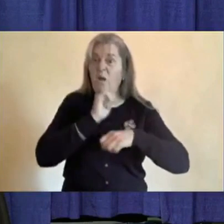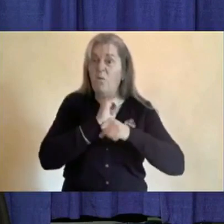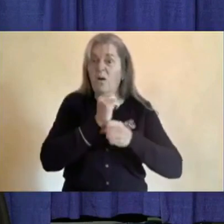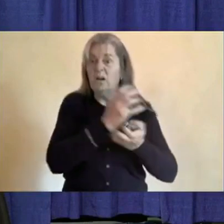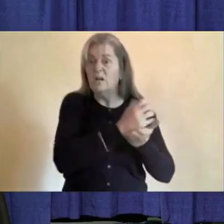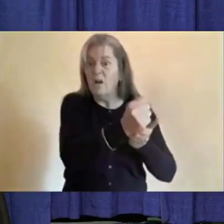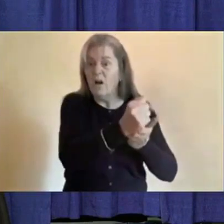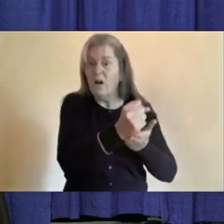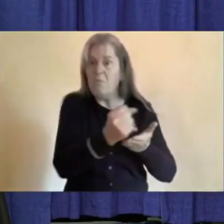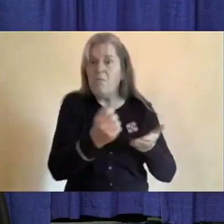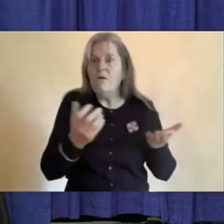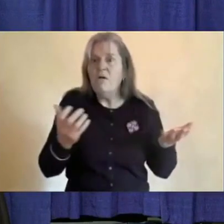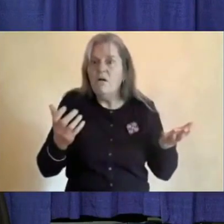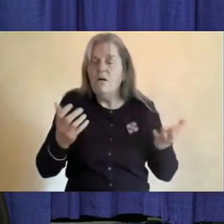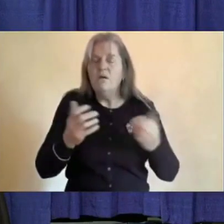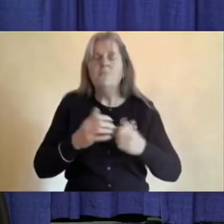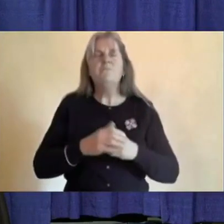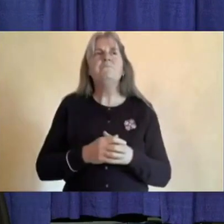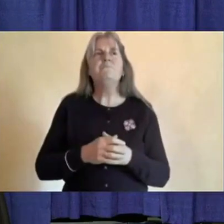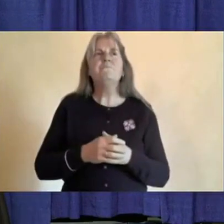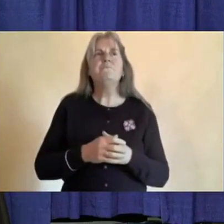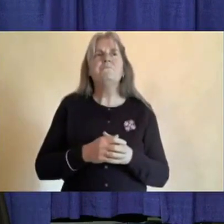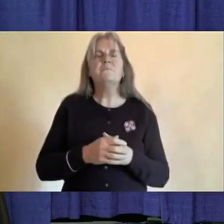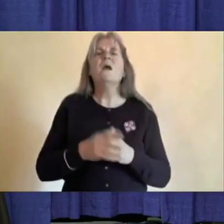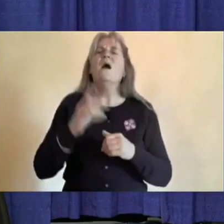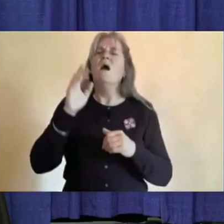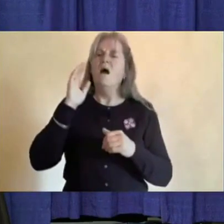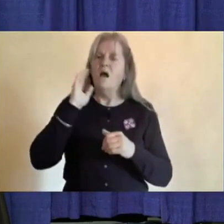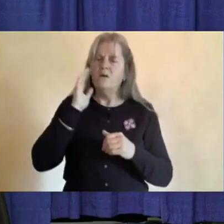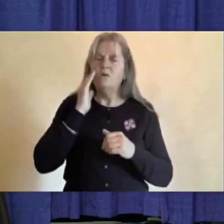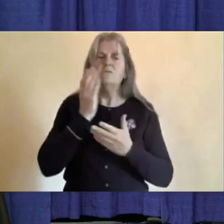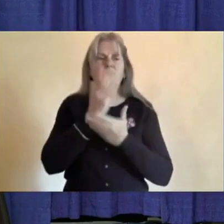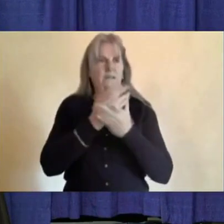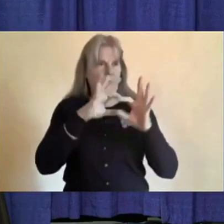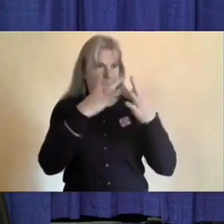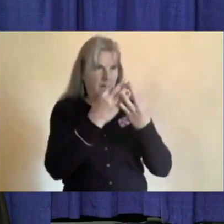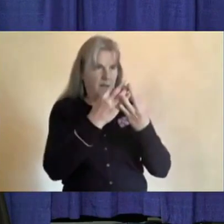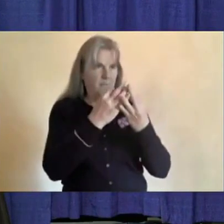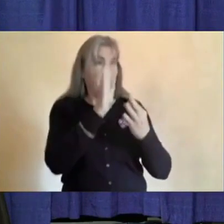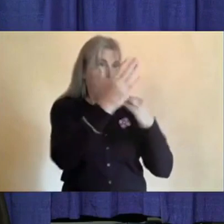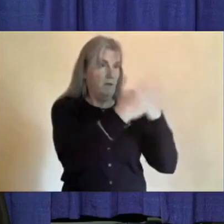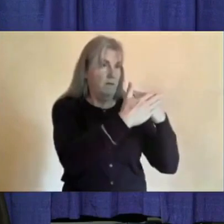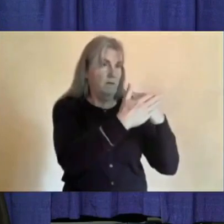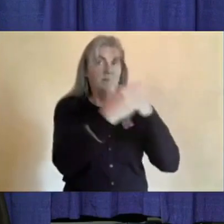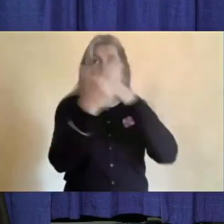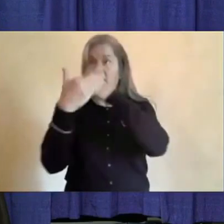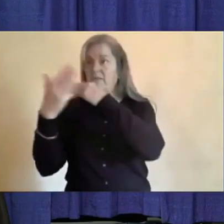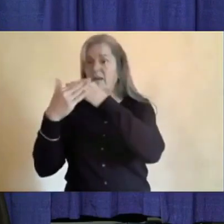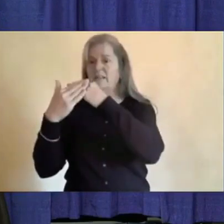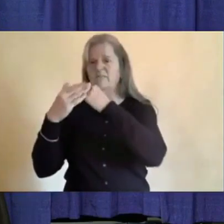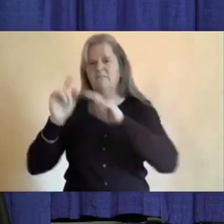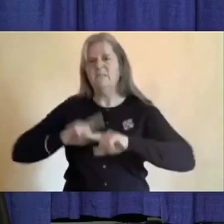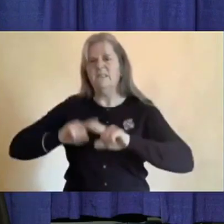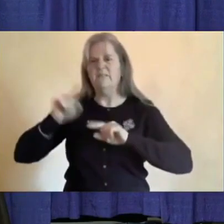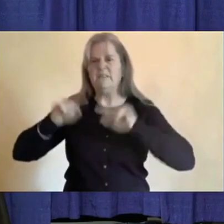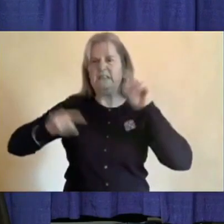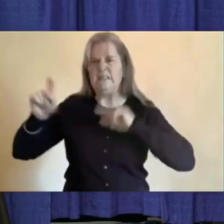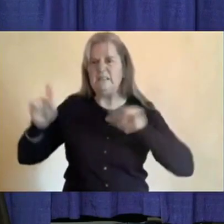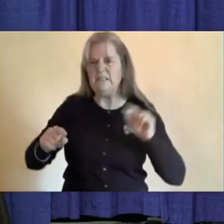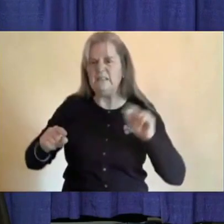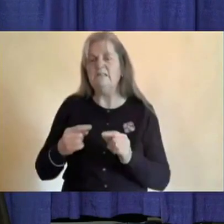In addition, I know that advice given to different families may have been different, whether to stay home for 14 days,